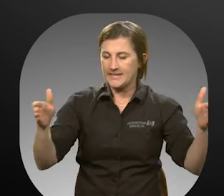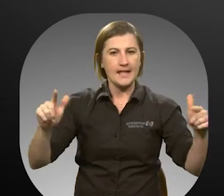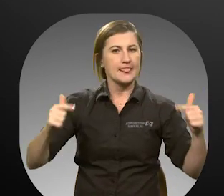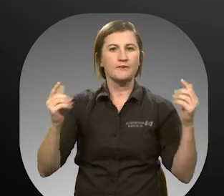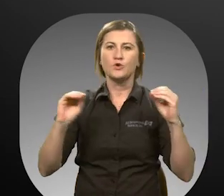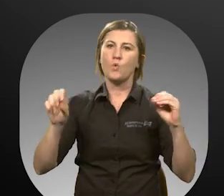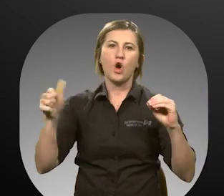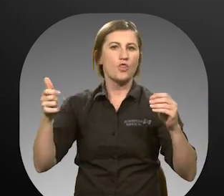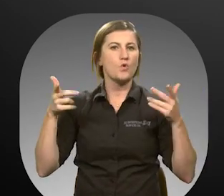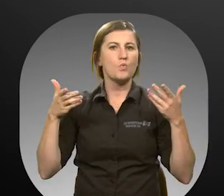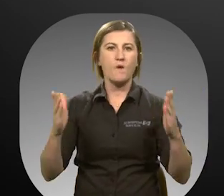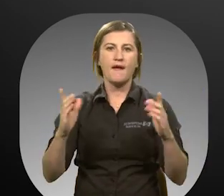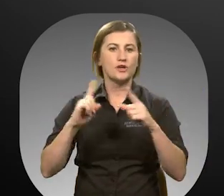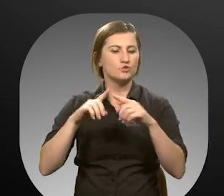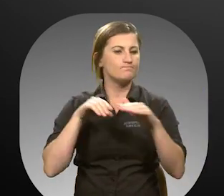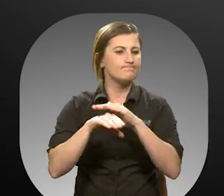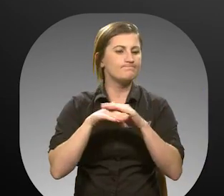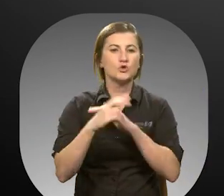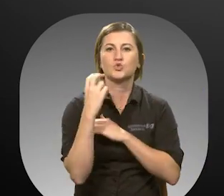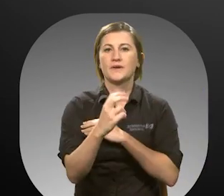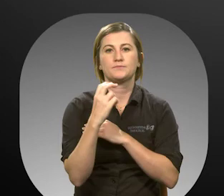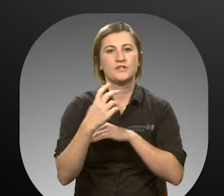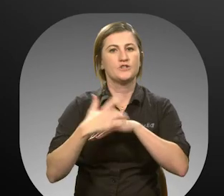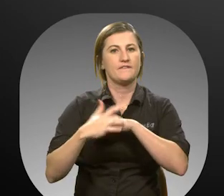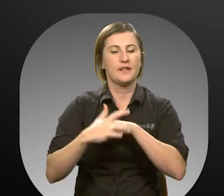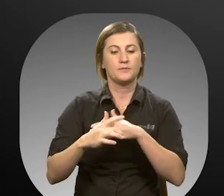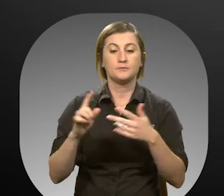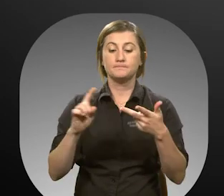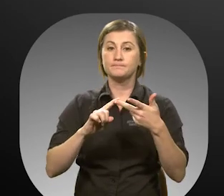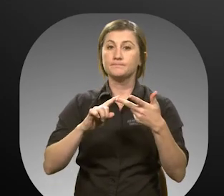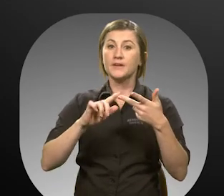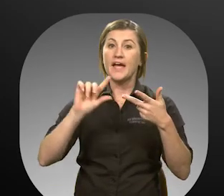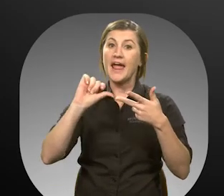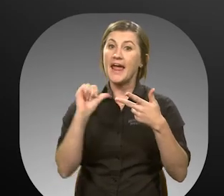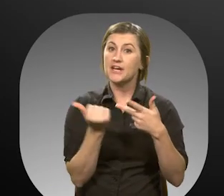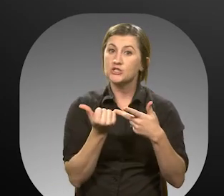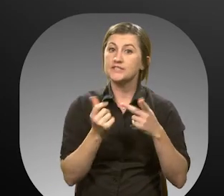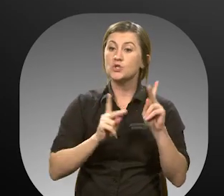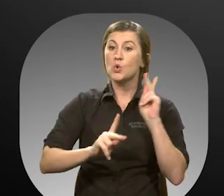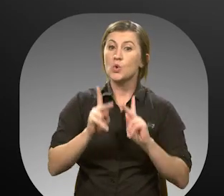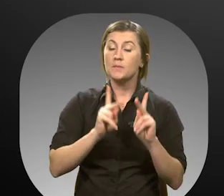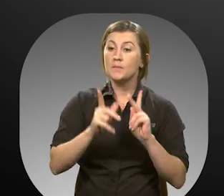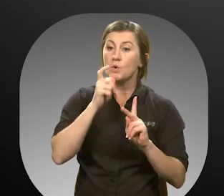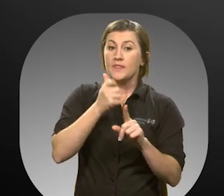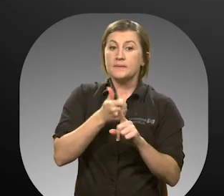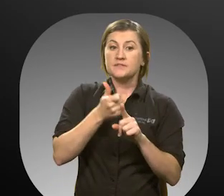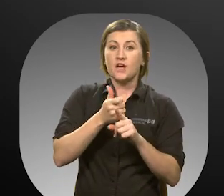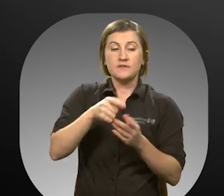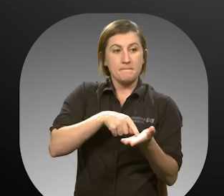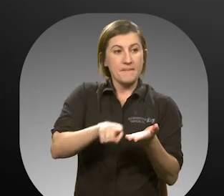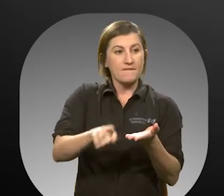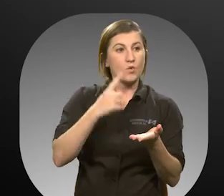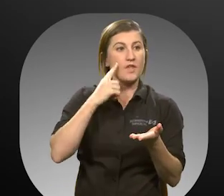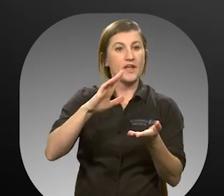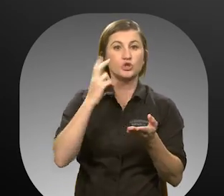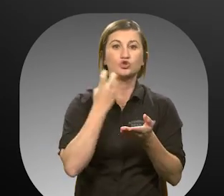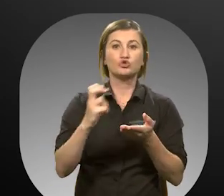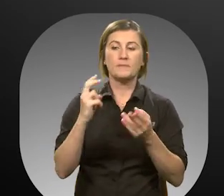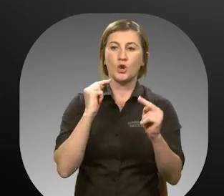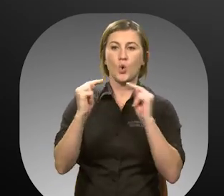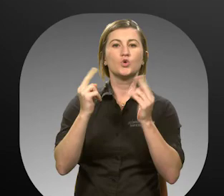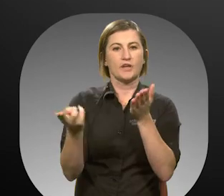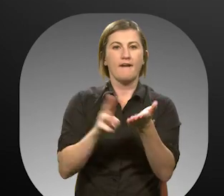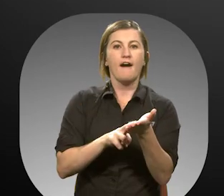have no other means of transportation available. Agencies includes people whose trips are funded under a negotiated agency